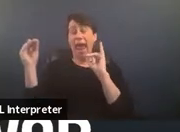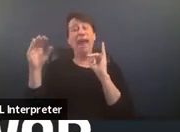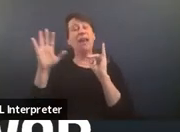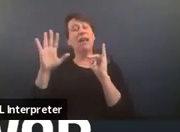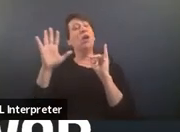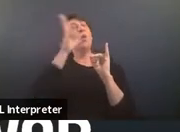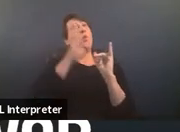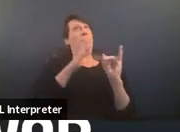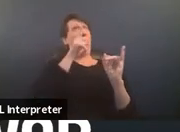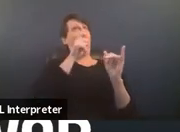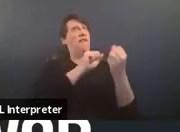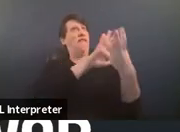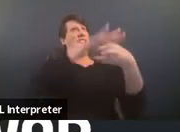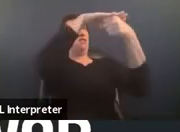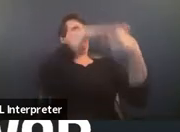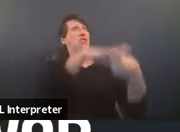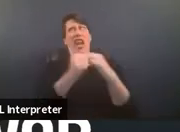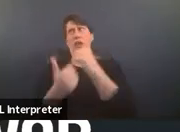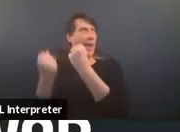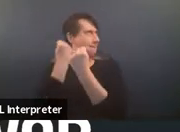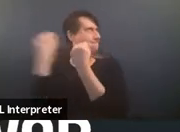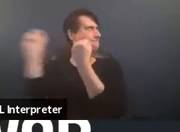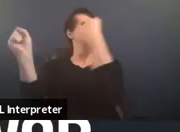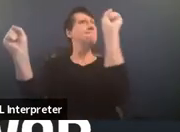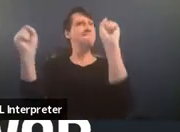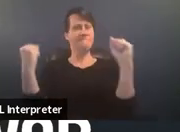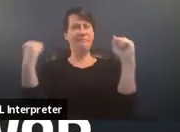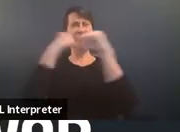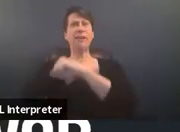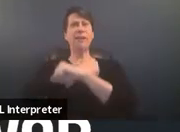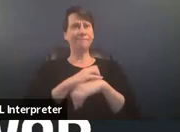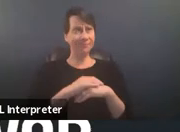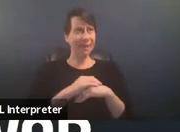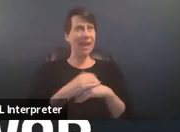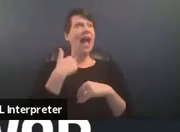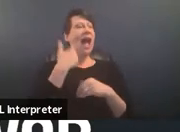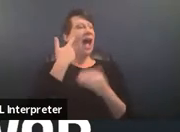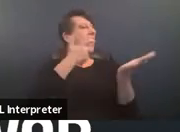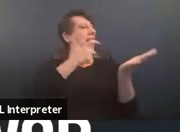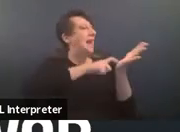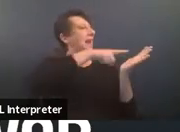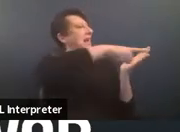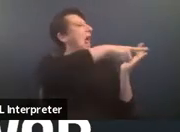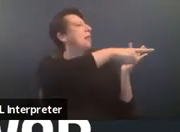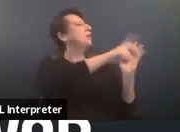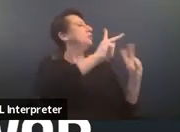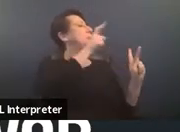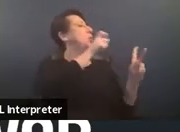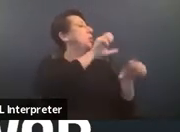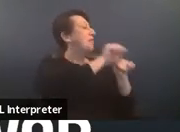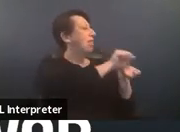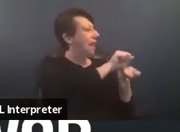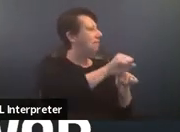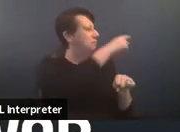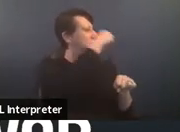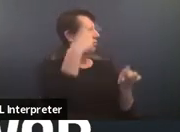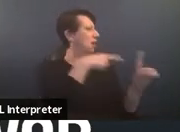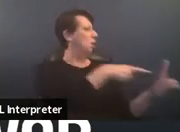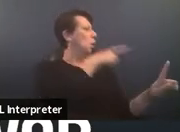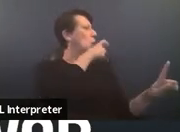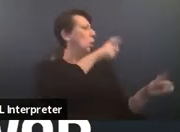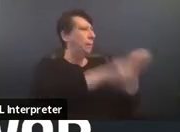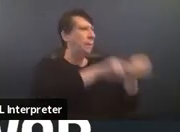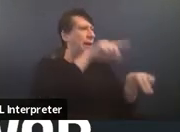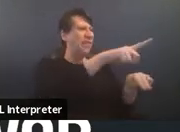um i honor those of us who are descendants of enslaved africans on this land who toiled this land who built this nation's wealth